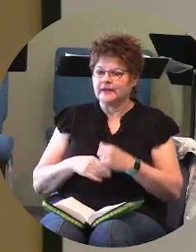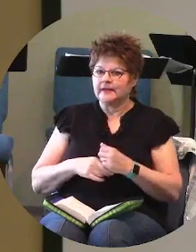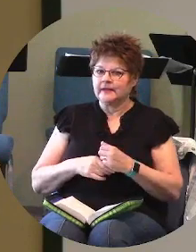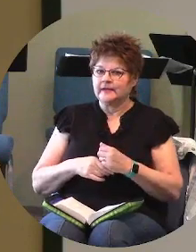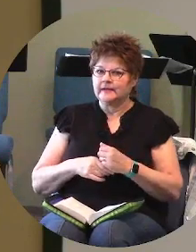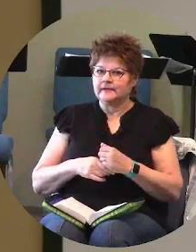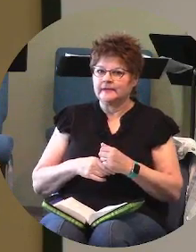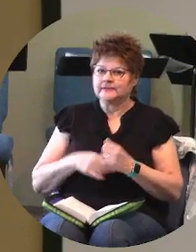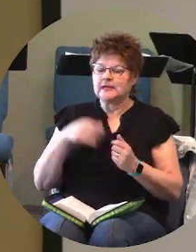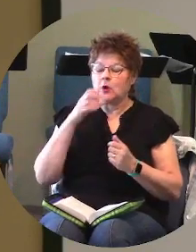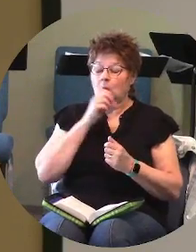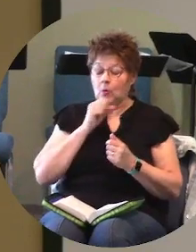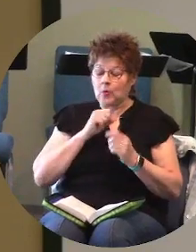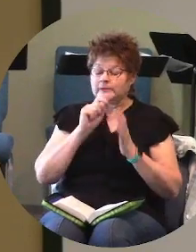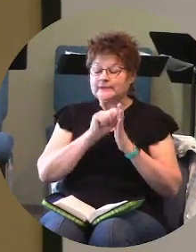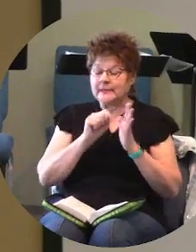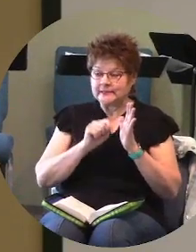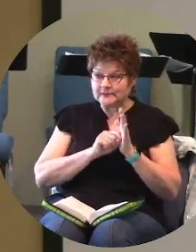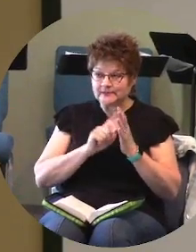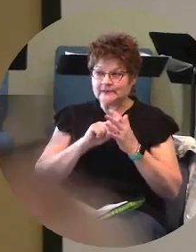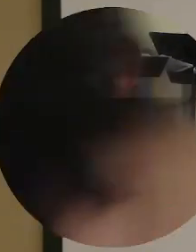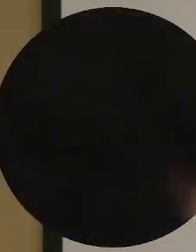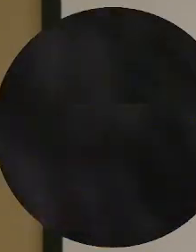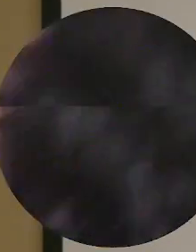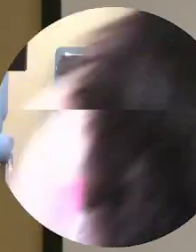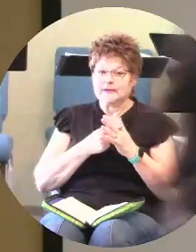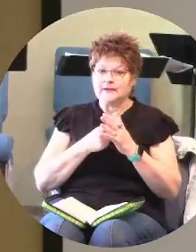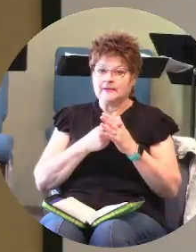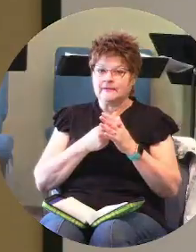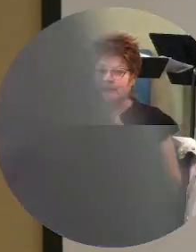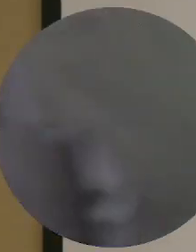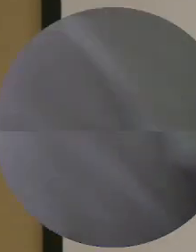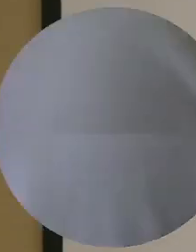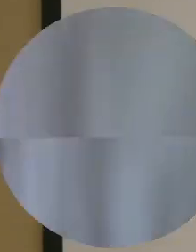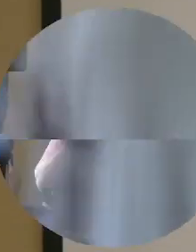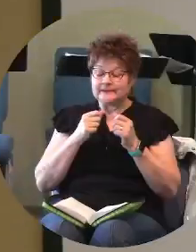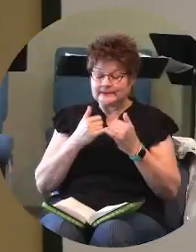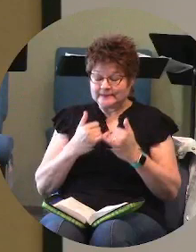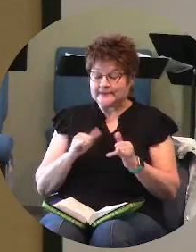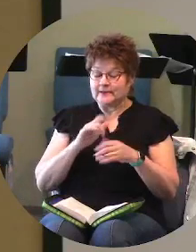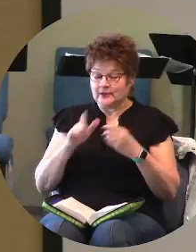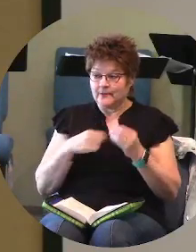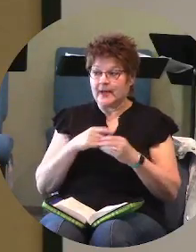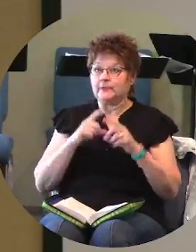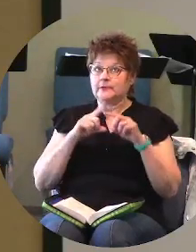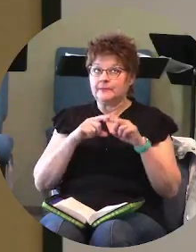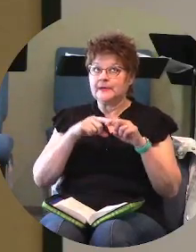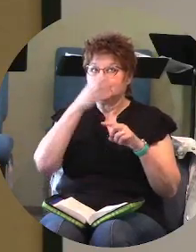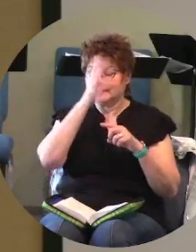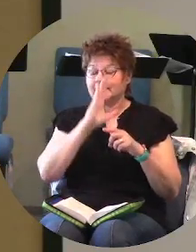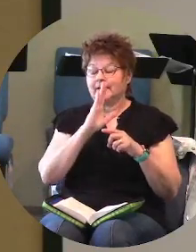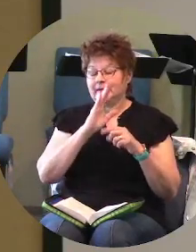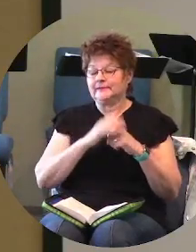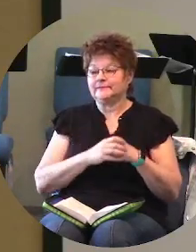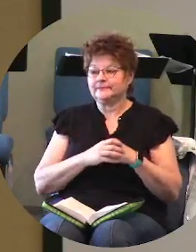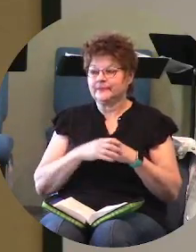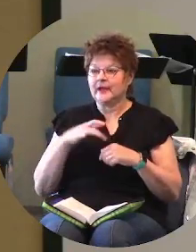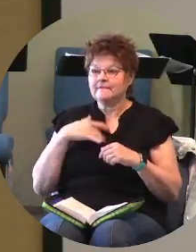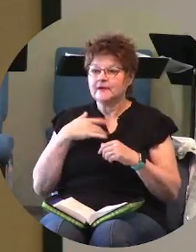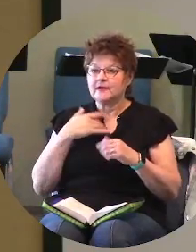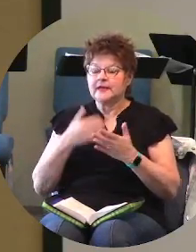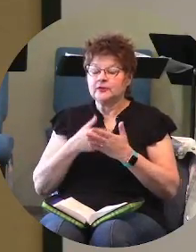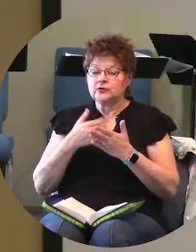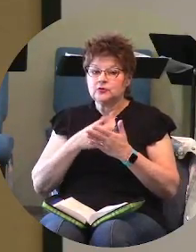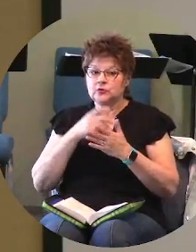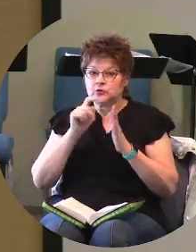testament audience initially it's still about leaning into god we're we're i i feel the new testament